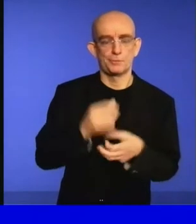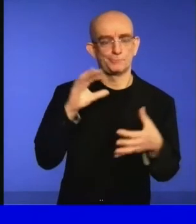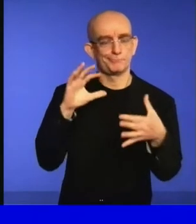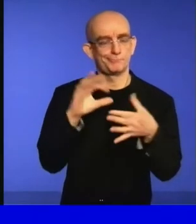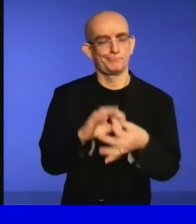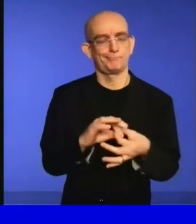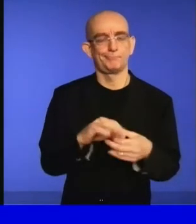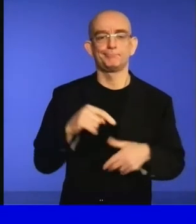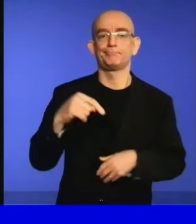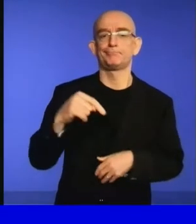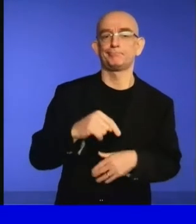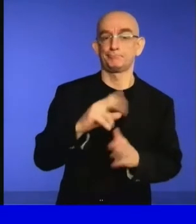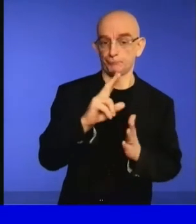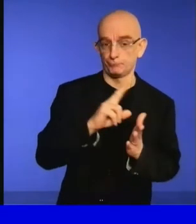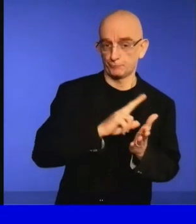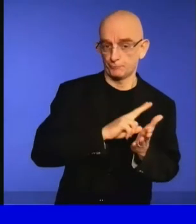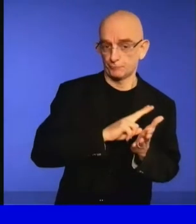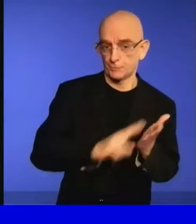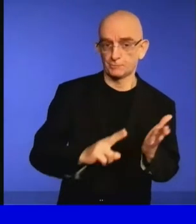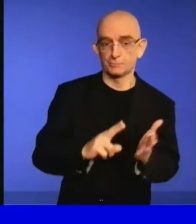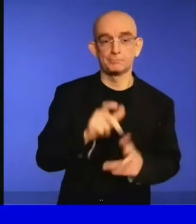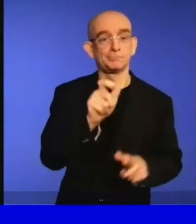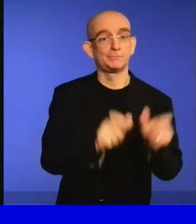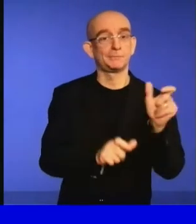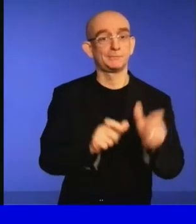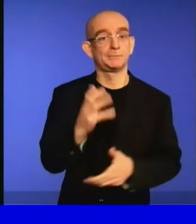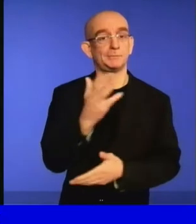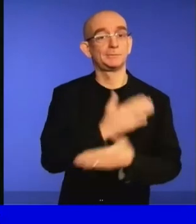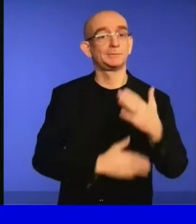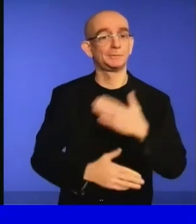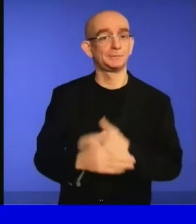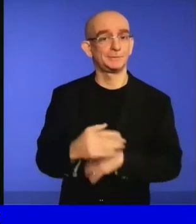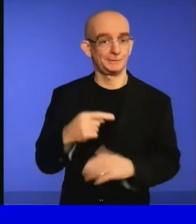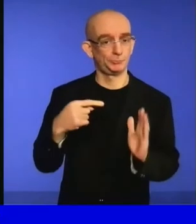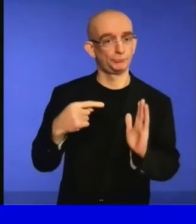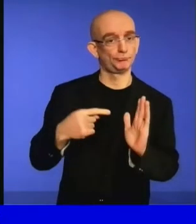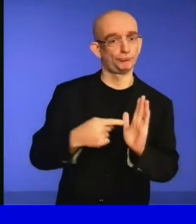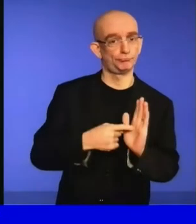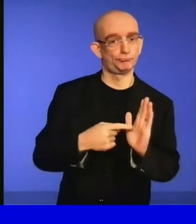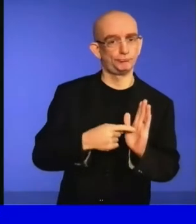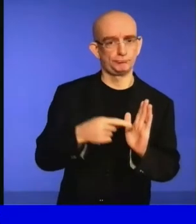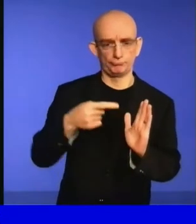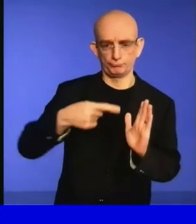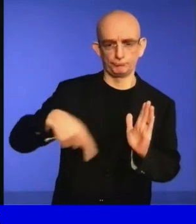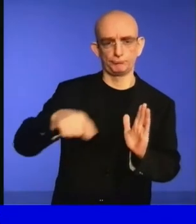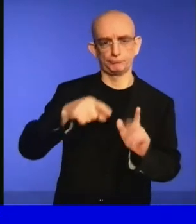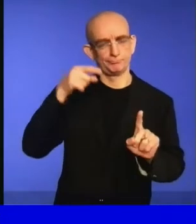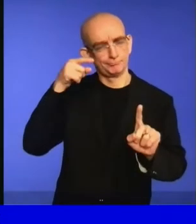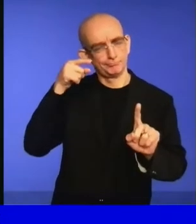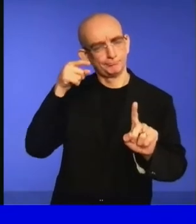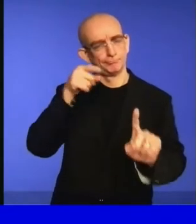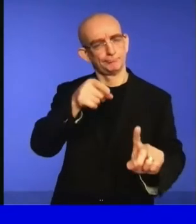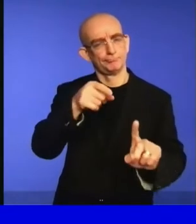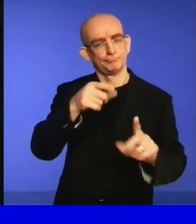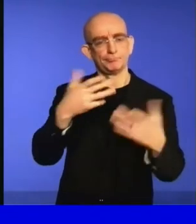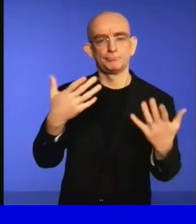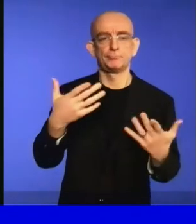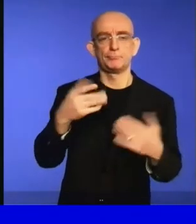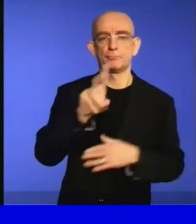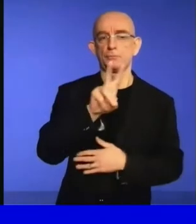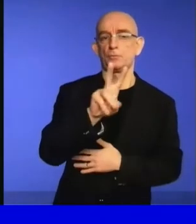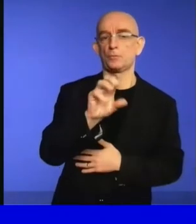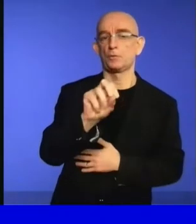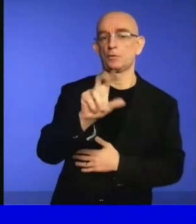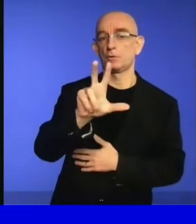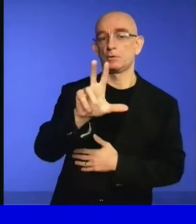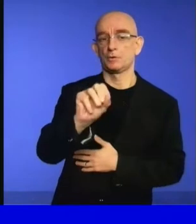Agenda for Sustainable Development and its Sustainable Development Government Courts, a term